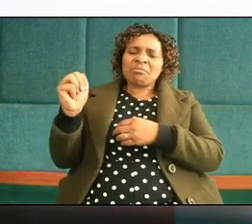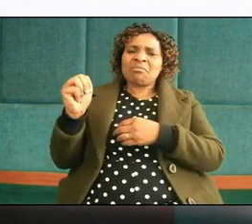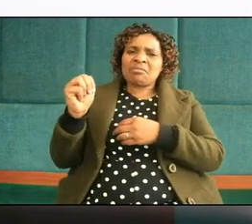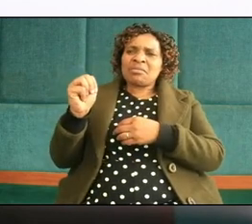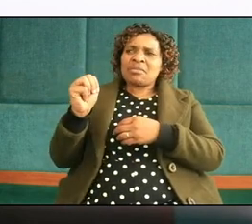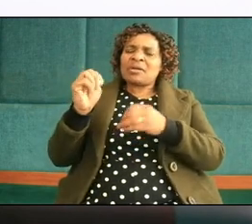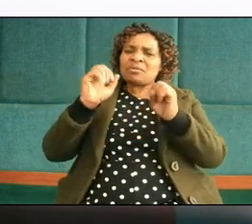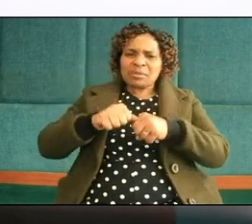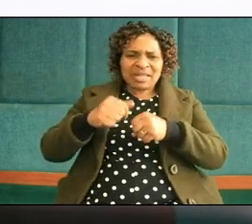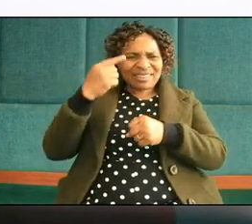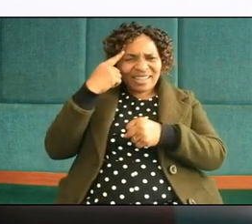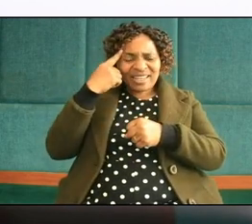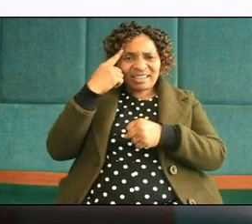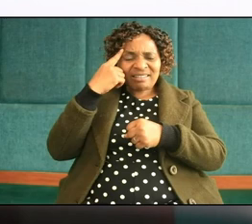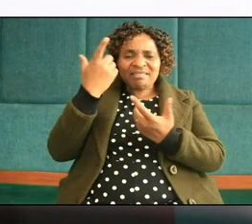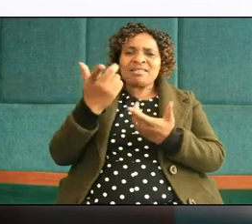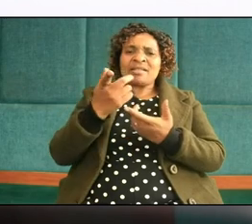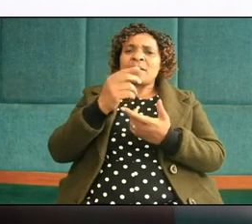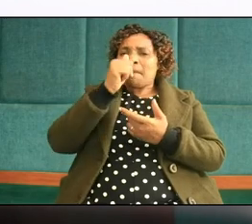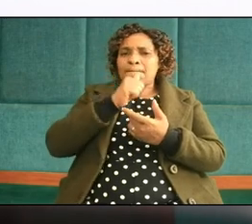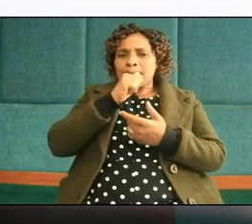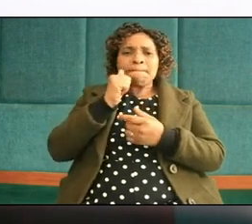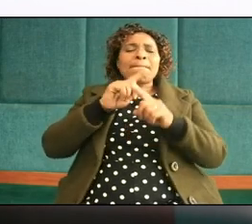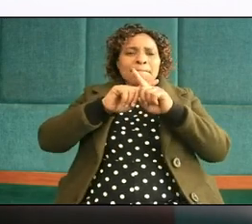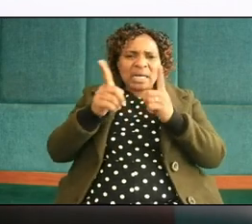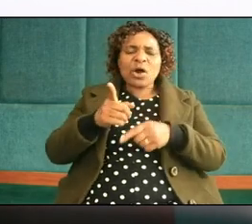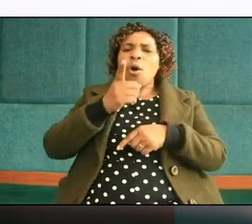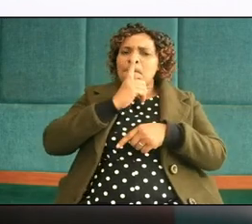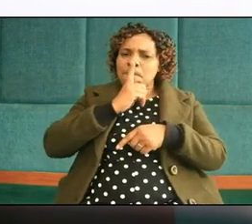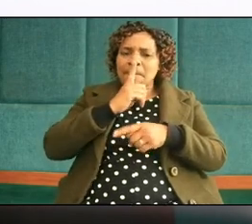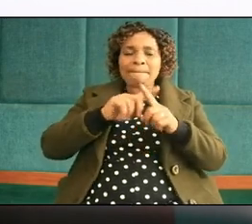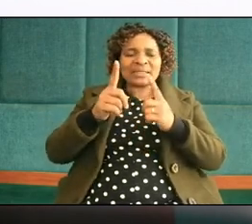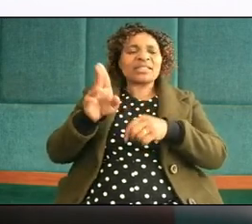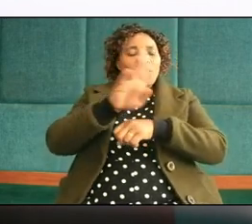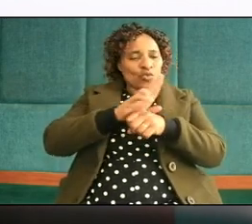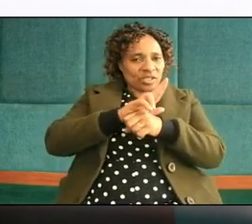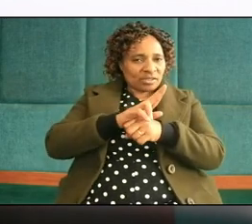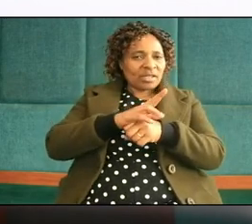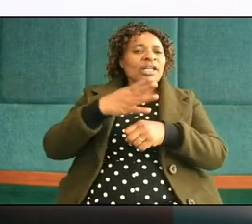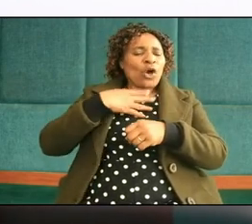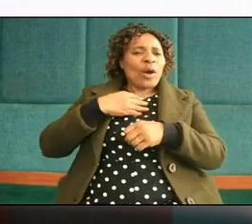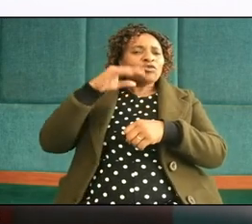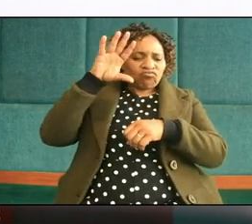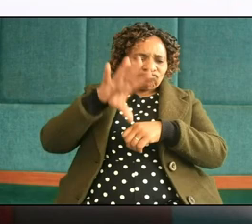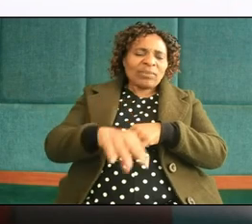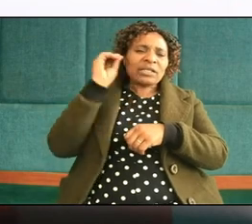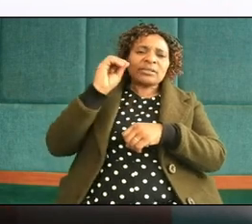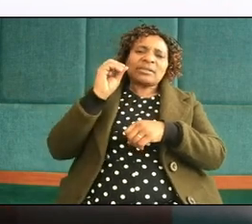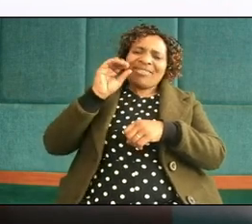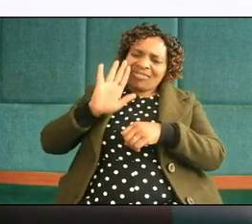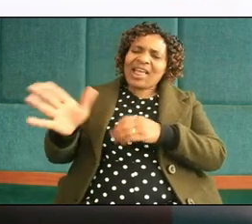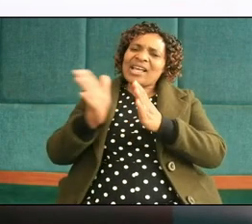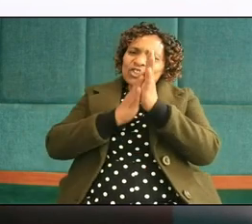they are innocent while they are abusing them because they want to get advantage they want to get interest they want to